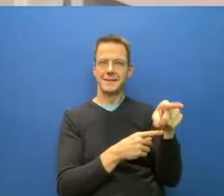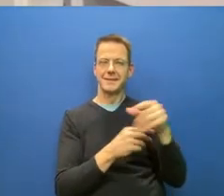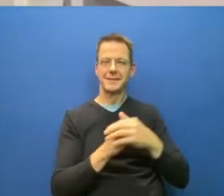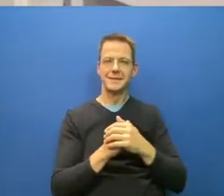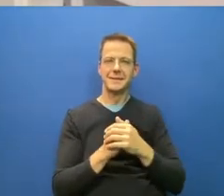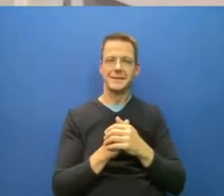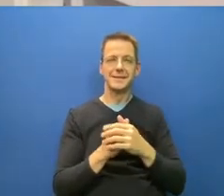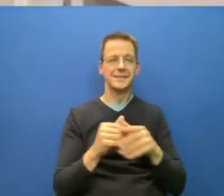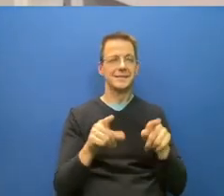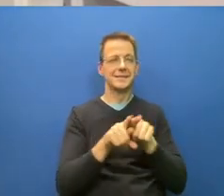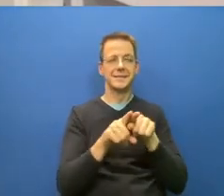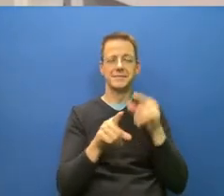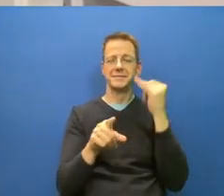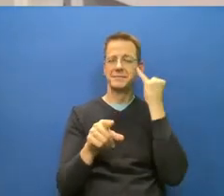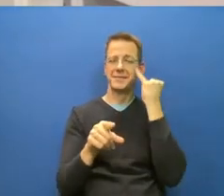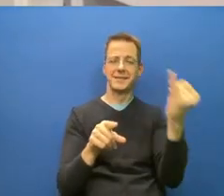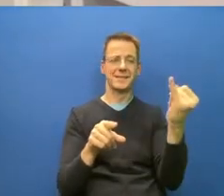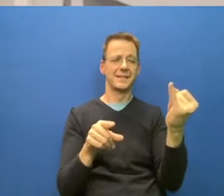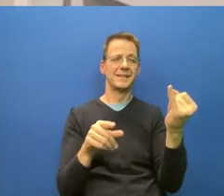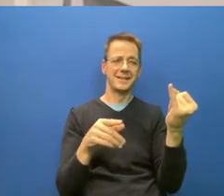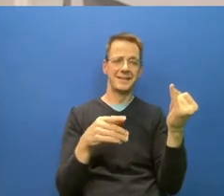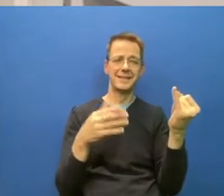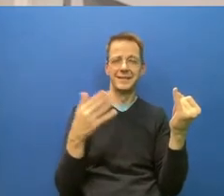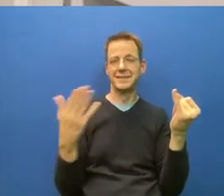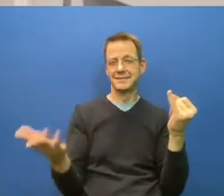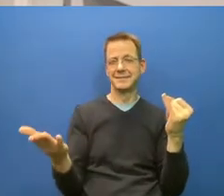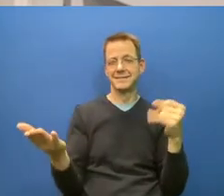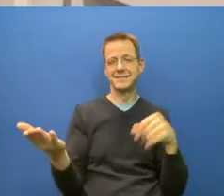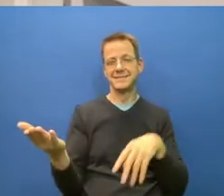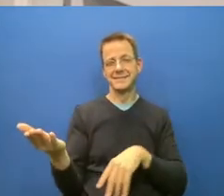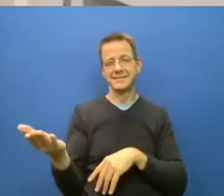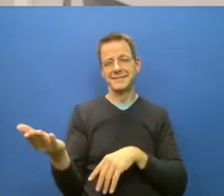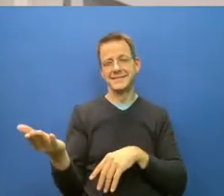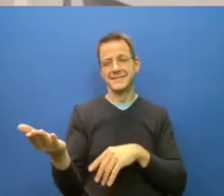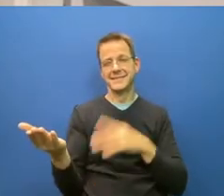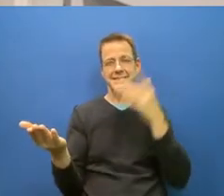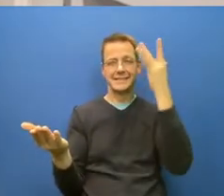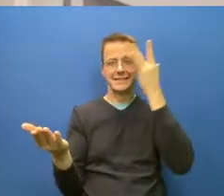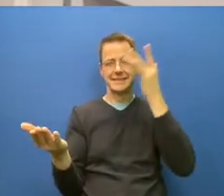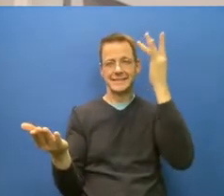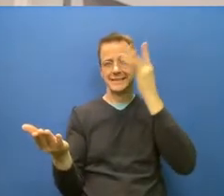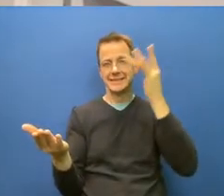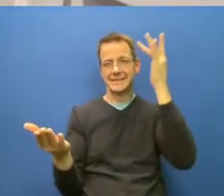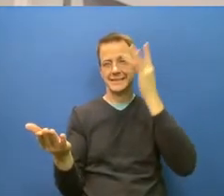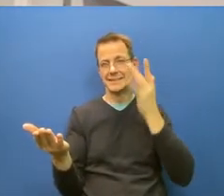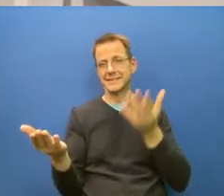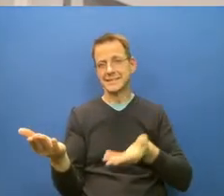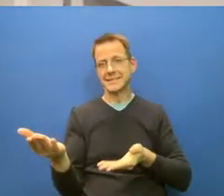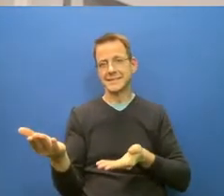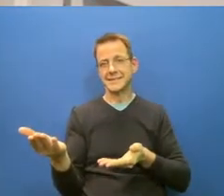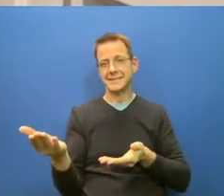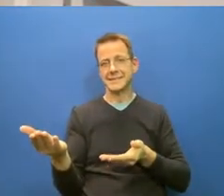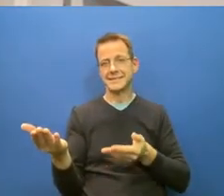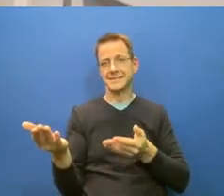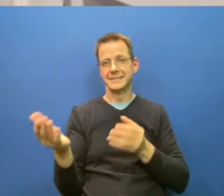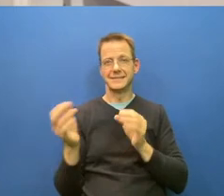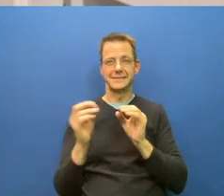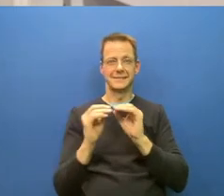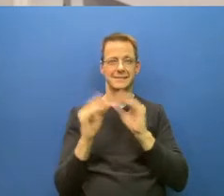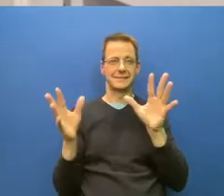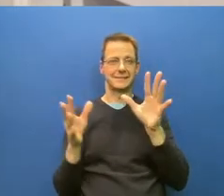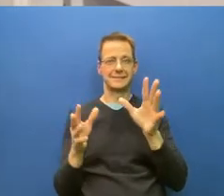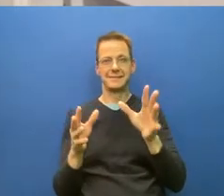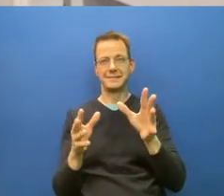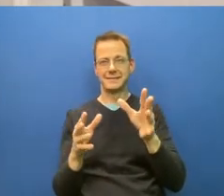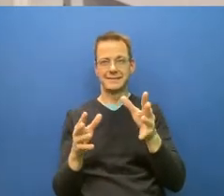disease is obviously unpleasant when you get a progressive compounded increase in case numbers. And that's what